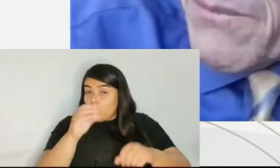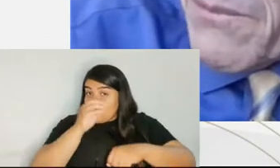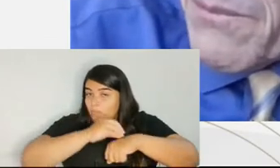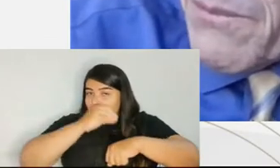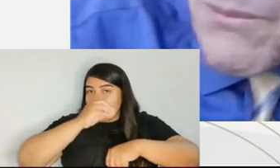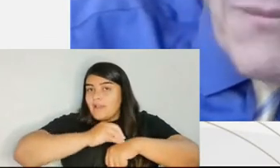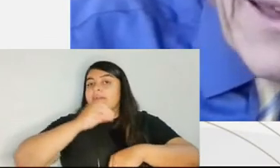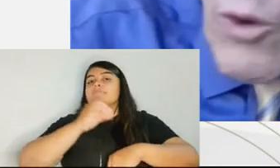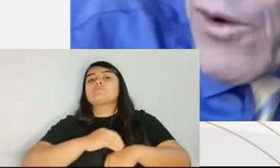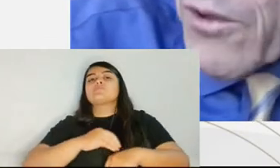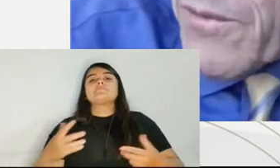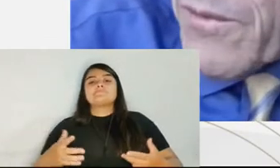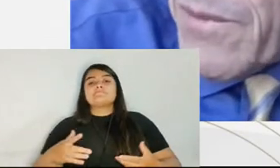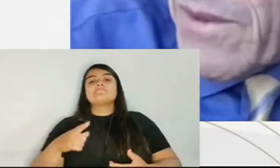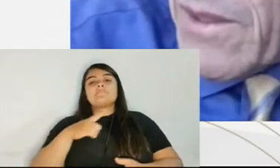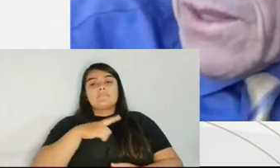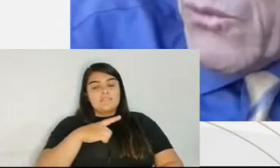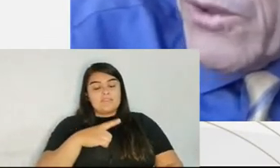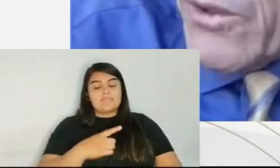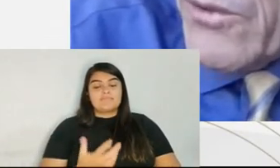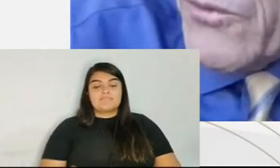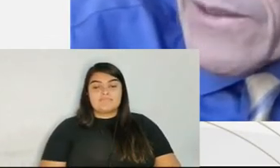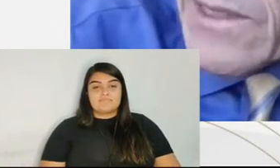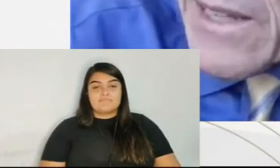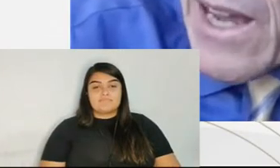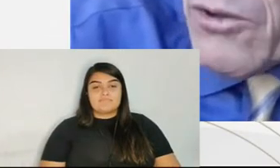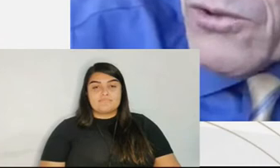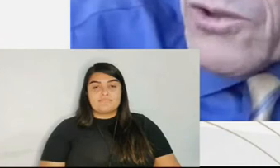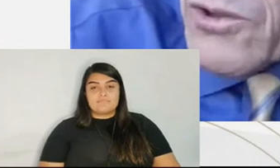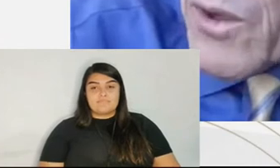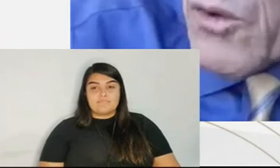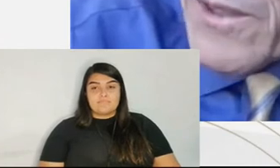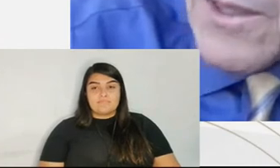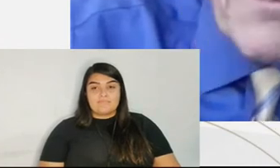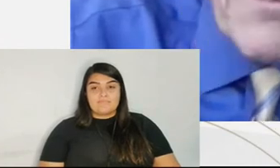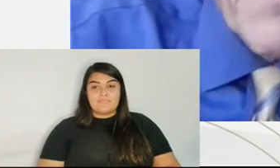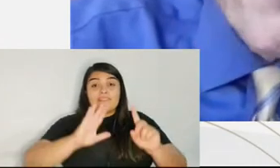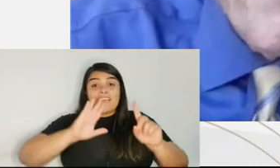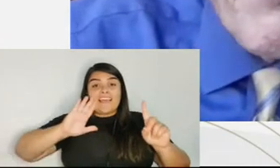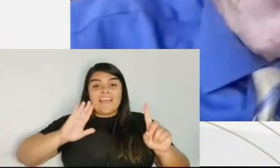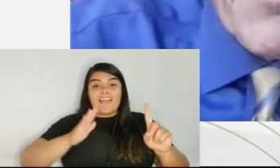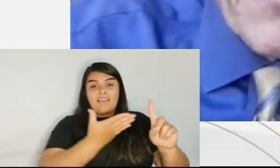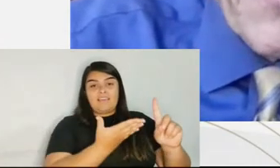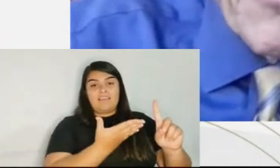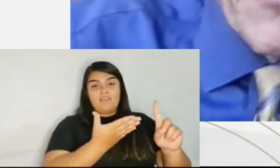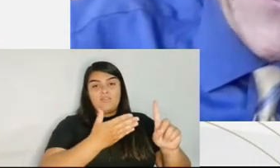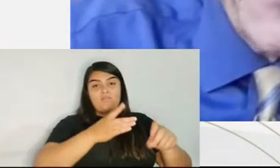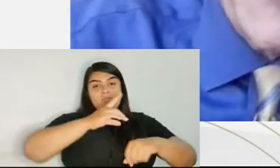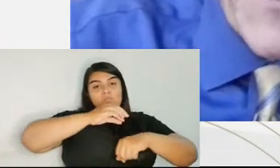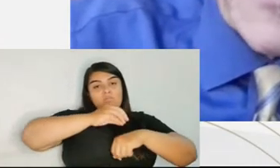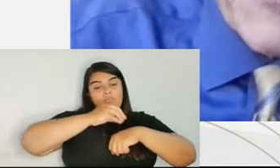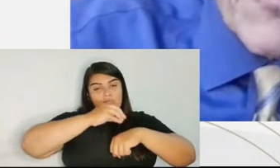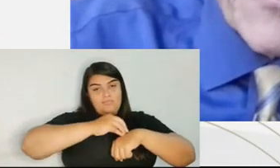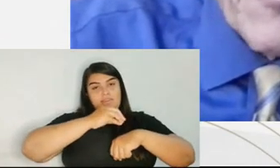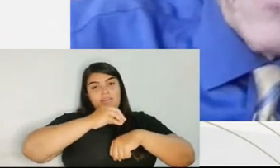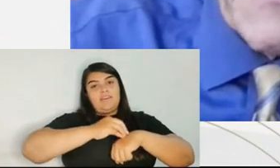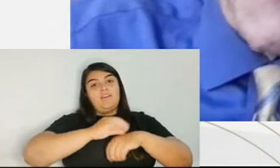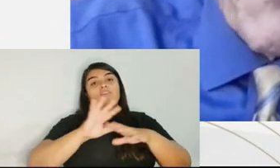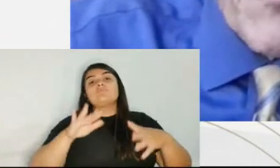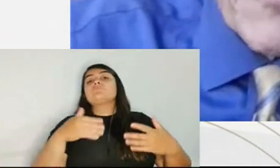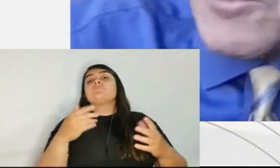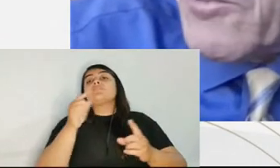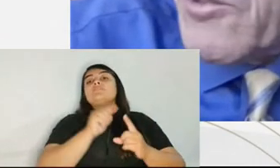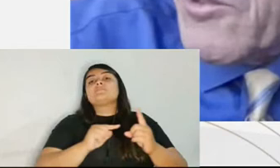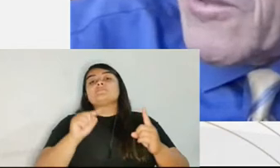my lawyer will not set out to acquit him. So you don't get a defense if you don't a